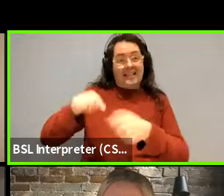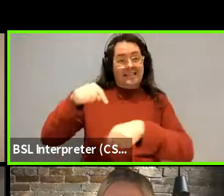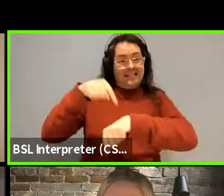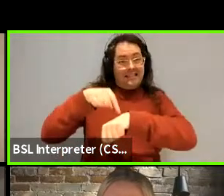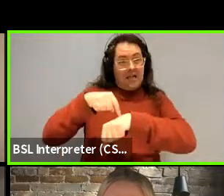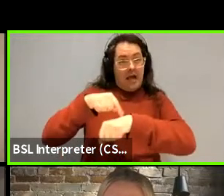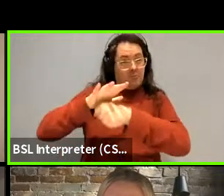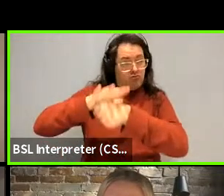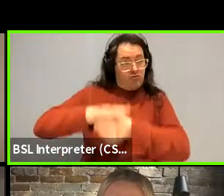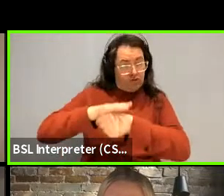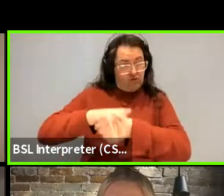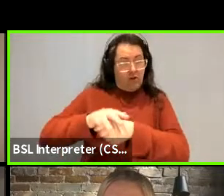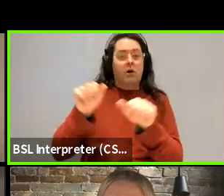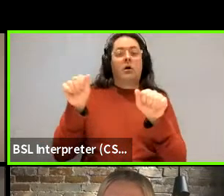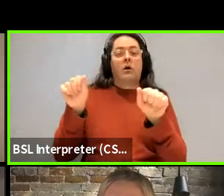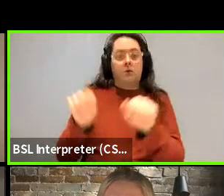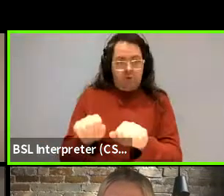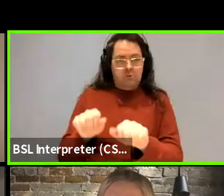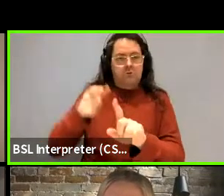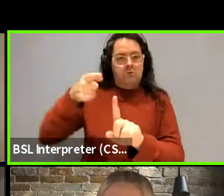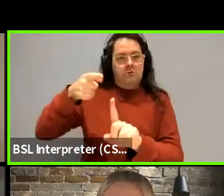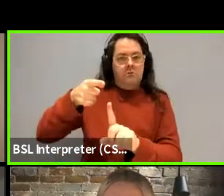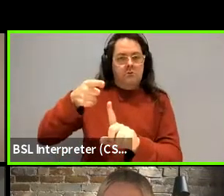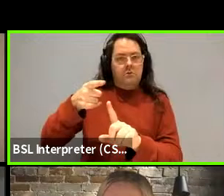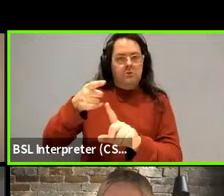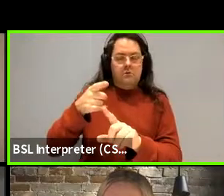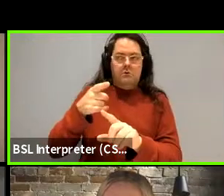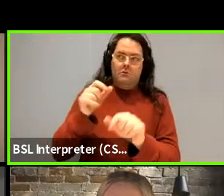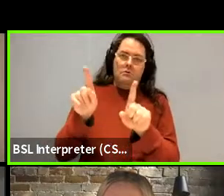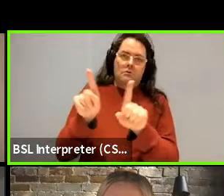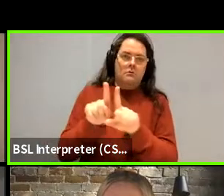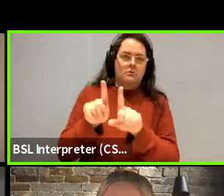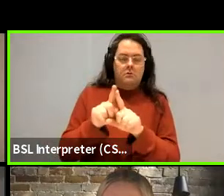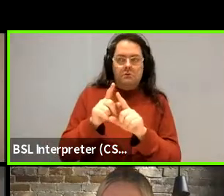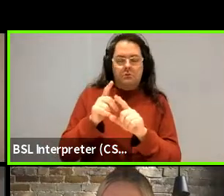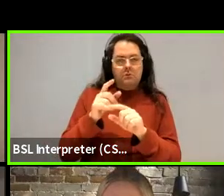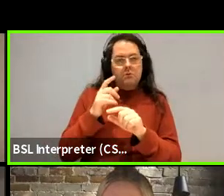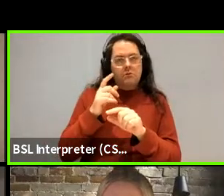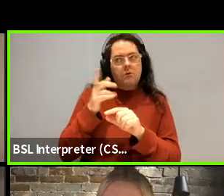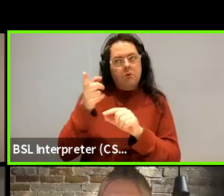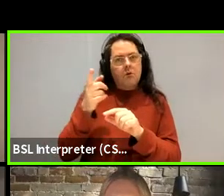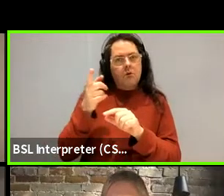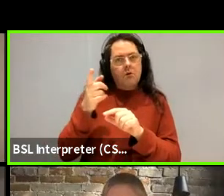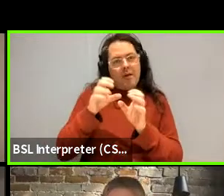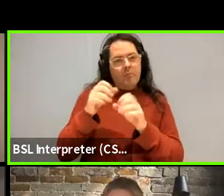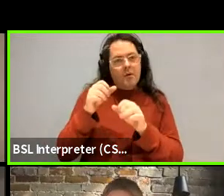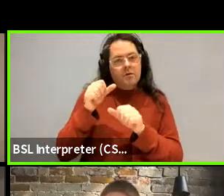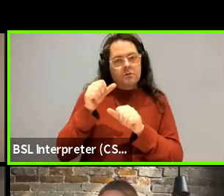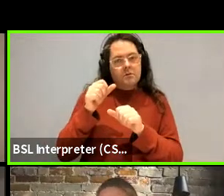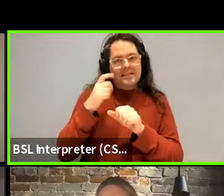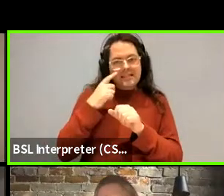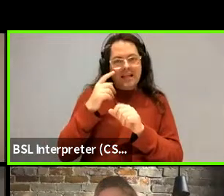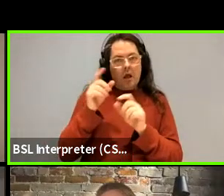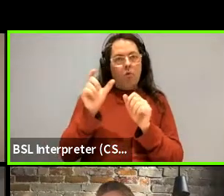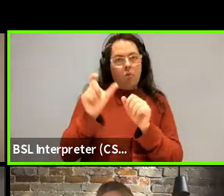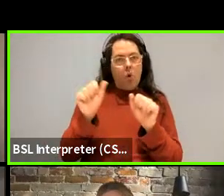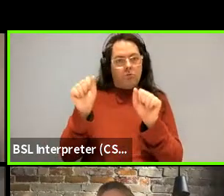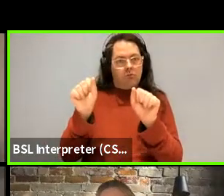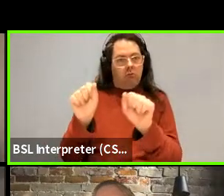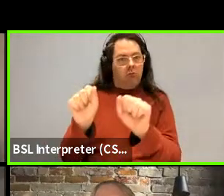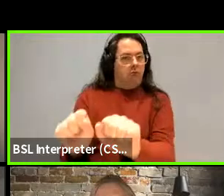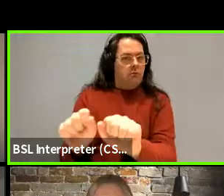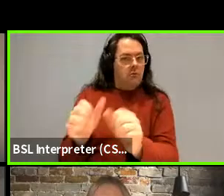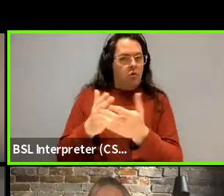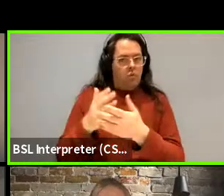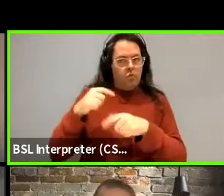then this happens. Then you get, then this is like basically showing how it happens over time. Then it, then it comes, then the words get shorter over time. Otherwise,